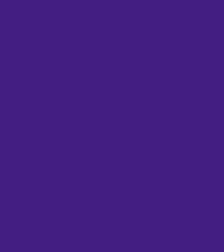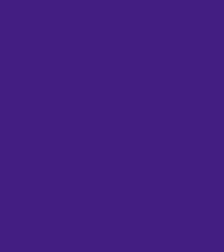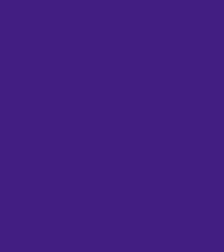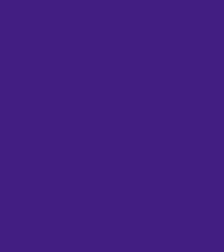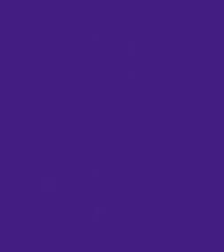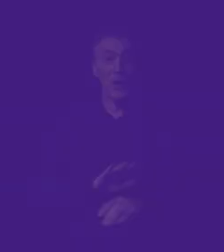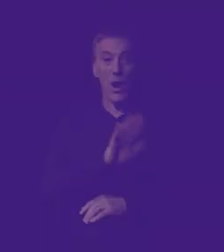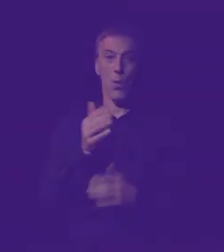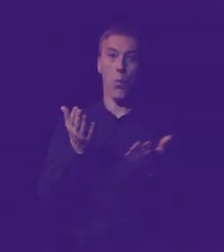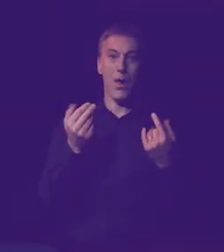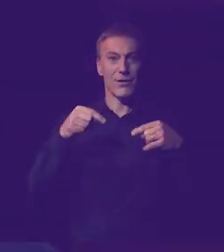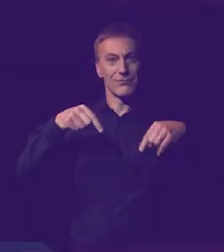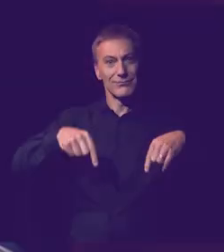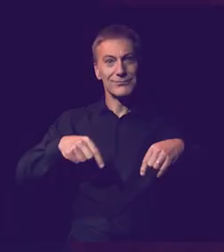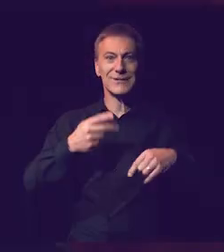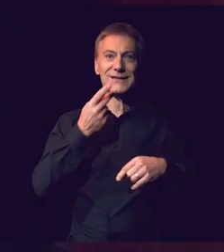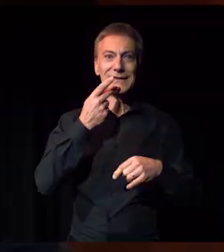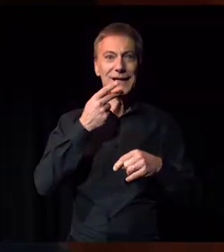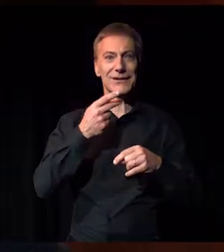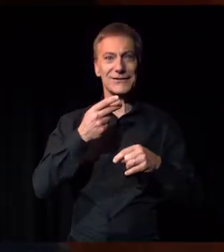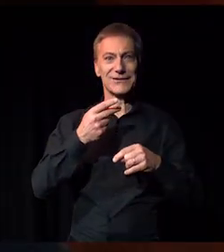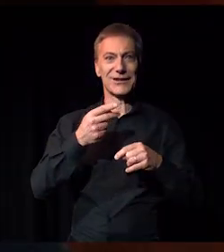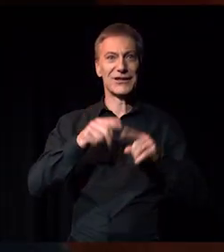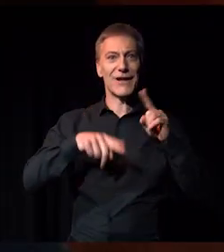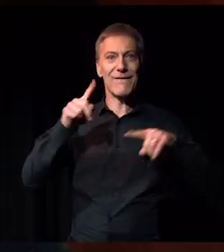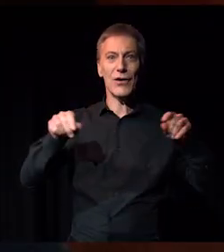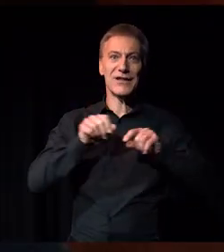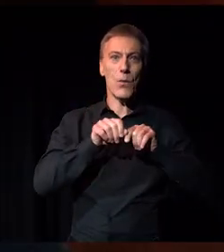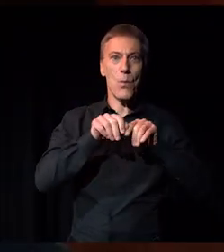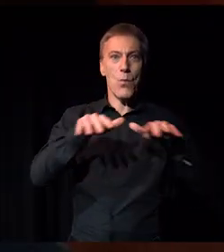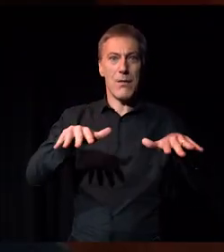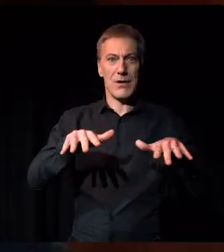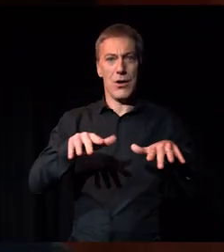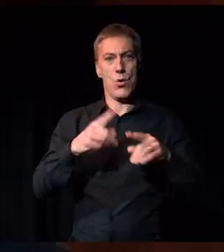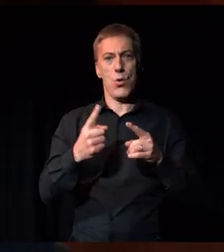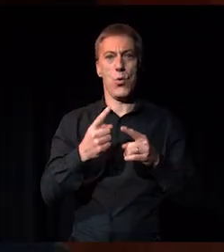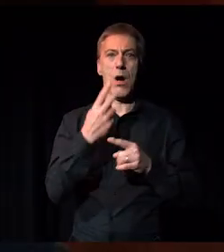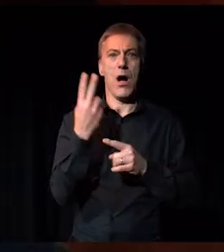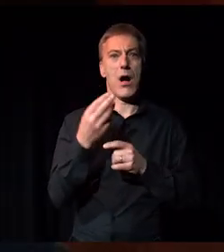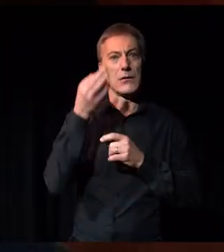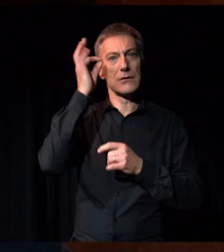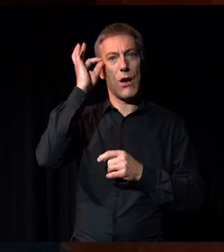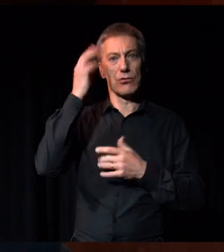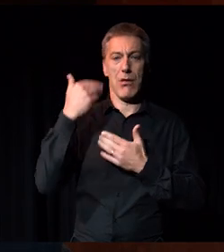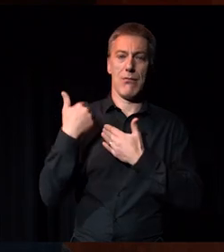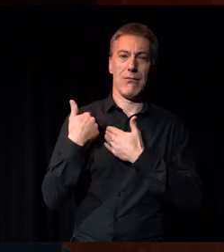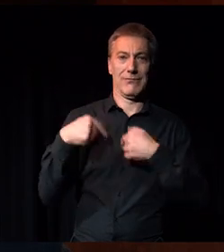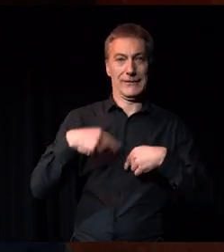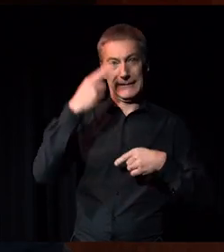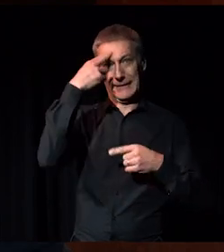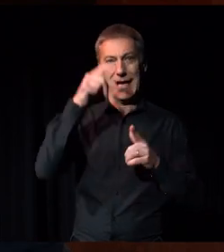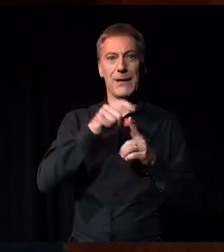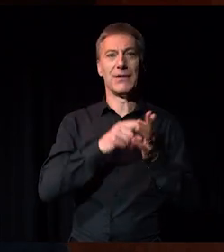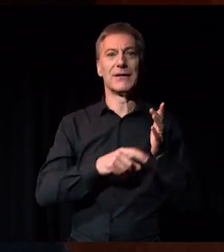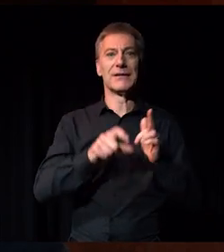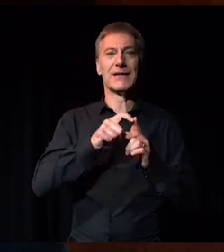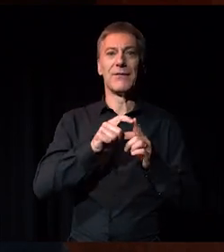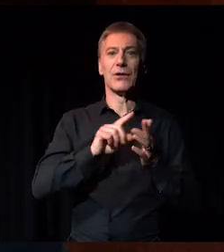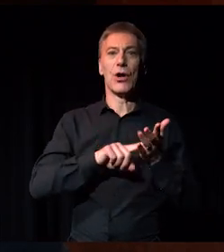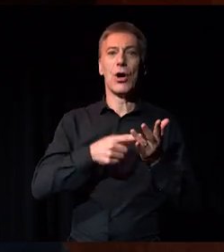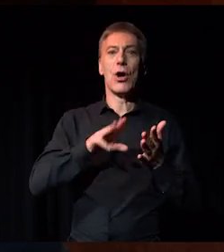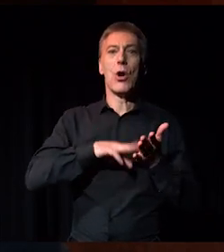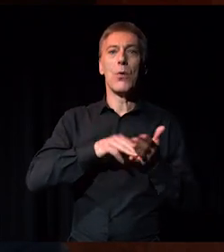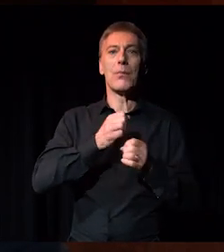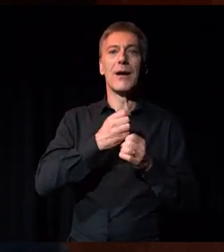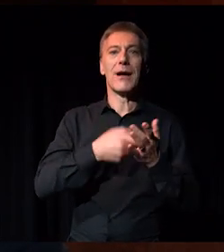Hello and welcome to the second in a series of diversity webinars hosted by the Arts Council. I'm David Lungare, Creative Director